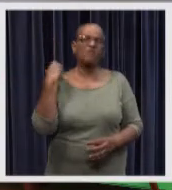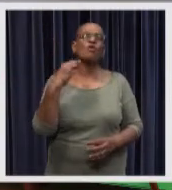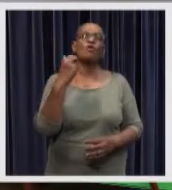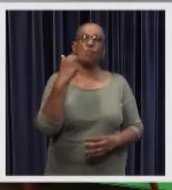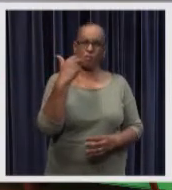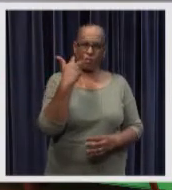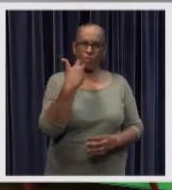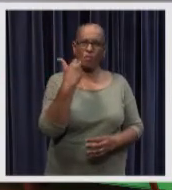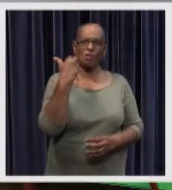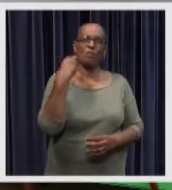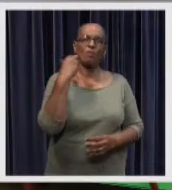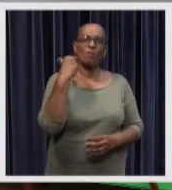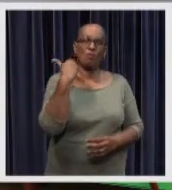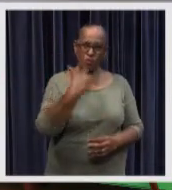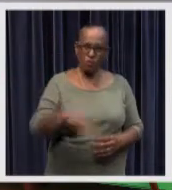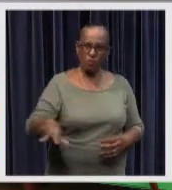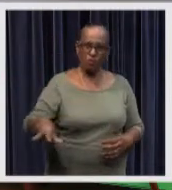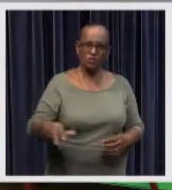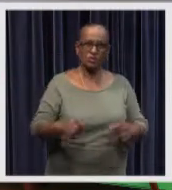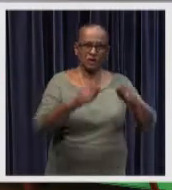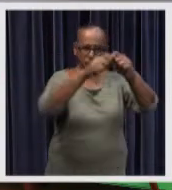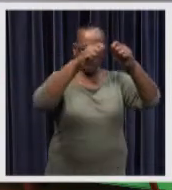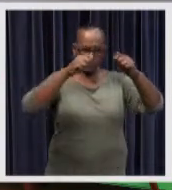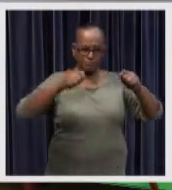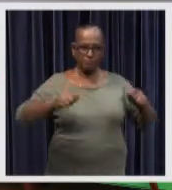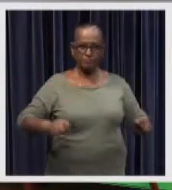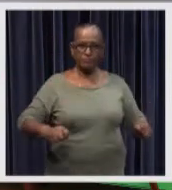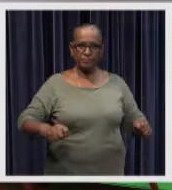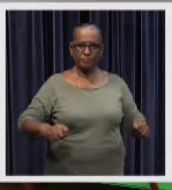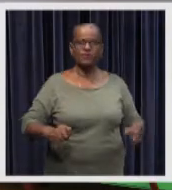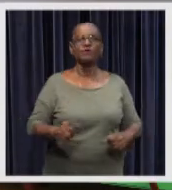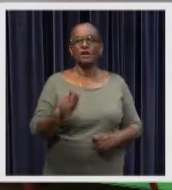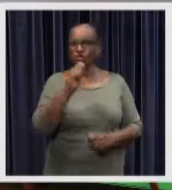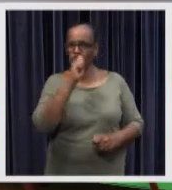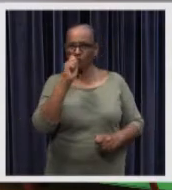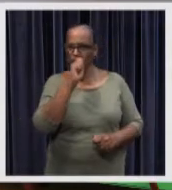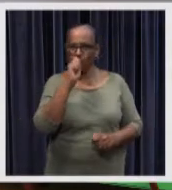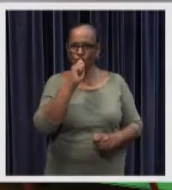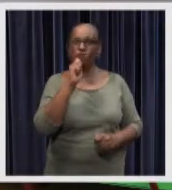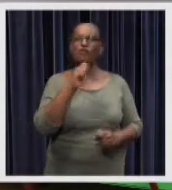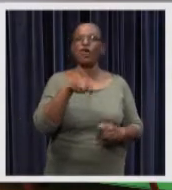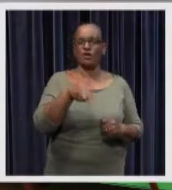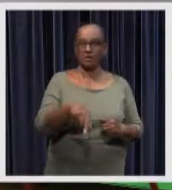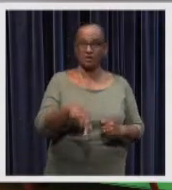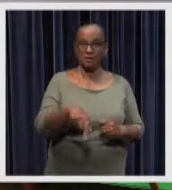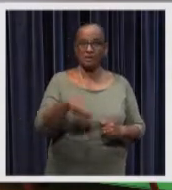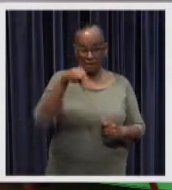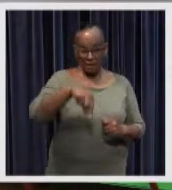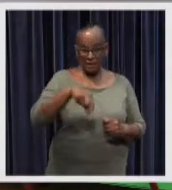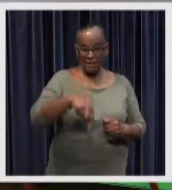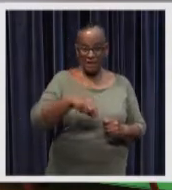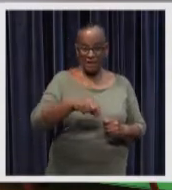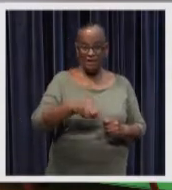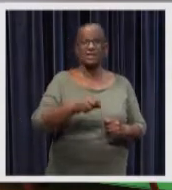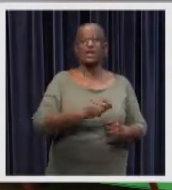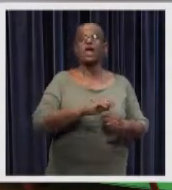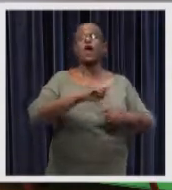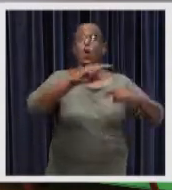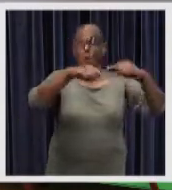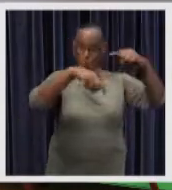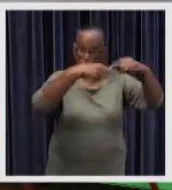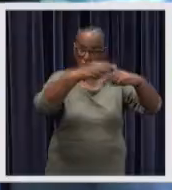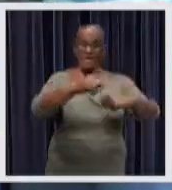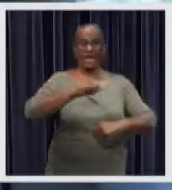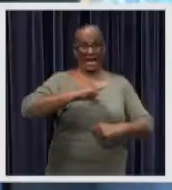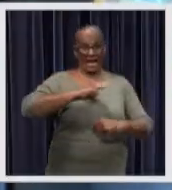last wednesday the on feeling and presentation took place of the youth voice trophies these